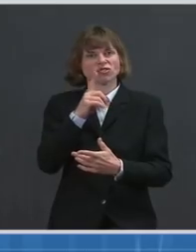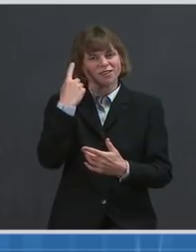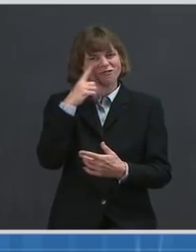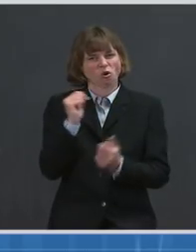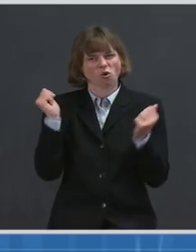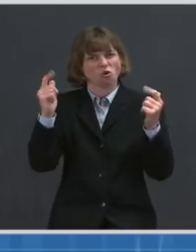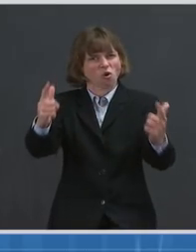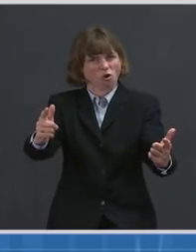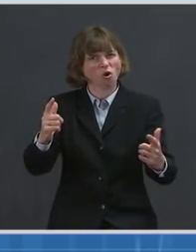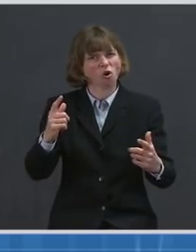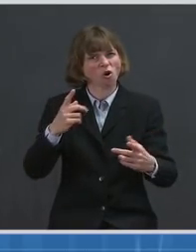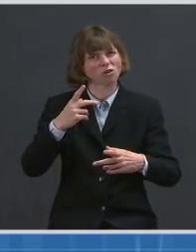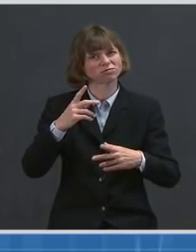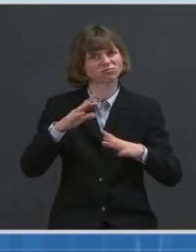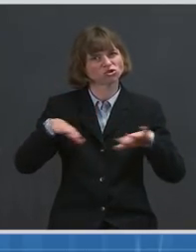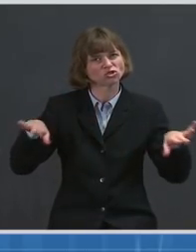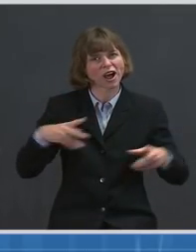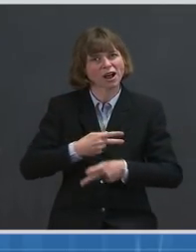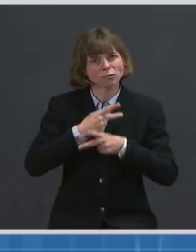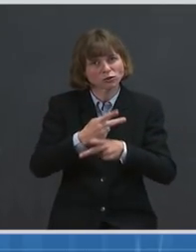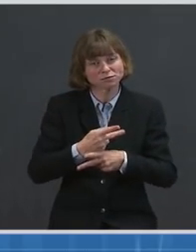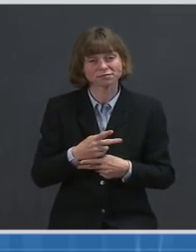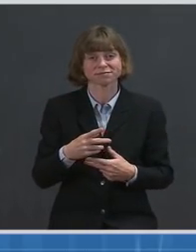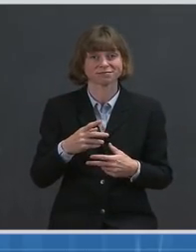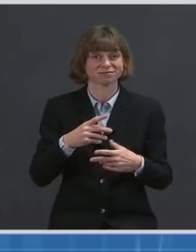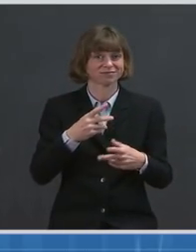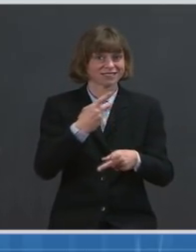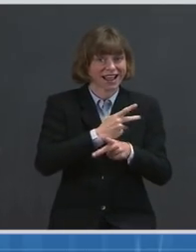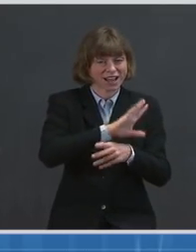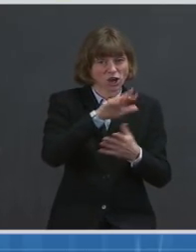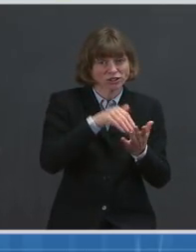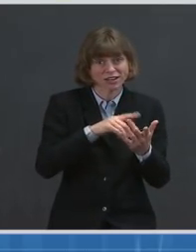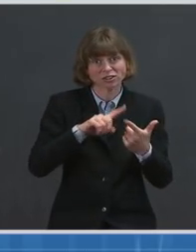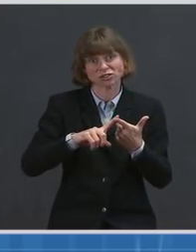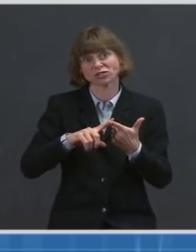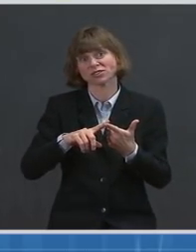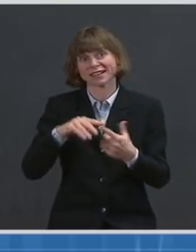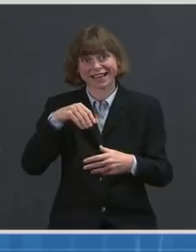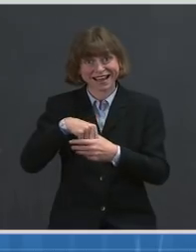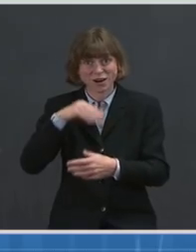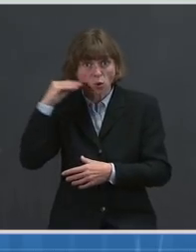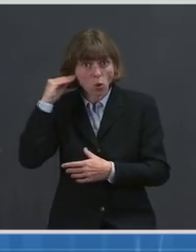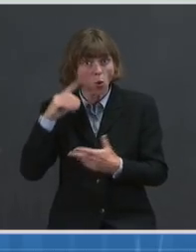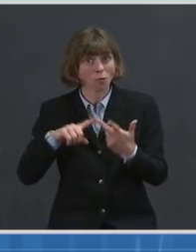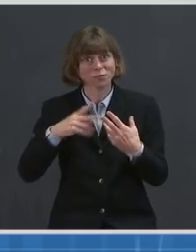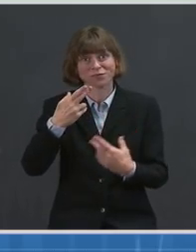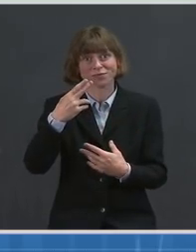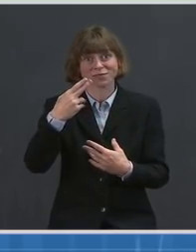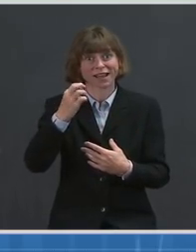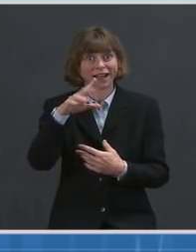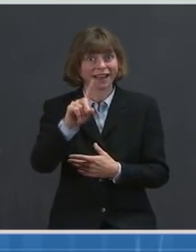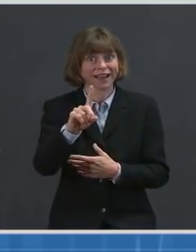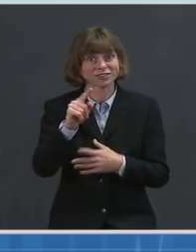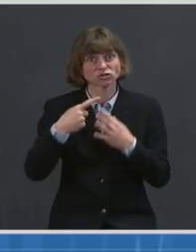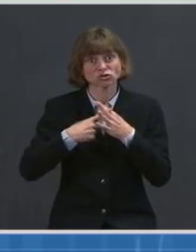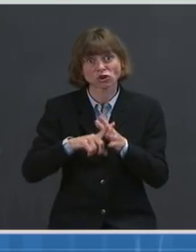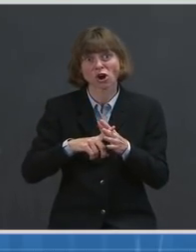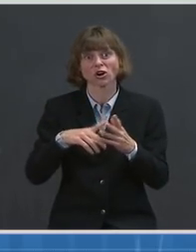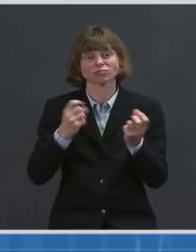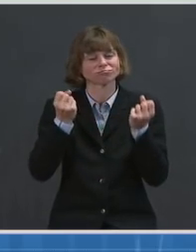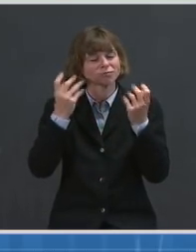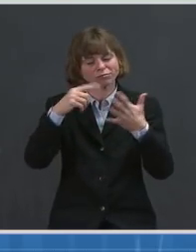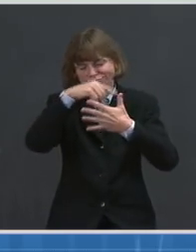including childcare centers, family childcare homes, Head Start programs, and pre-kindergarten programs, and is meant to